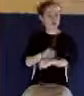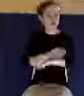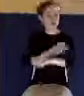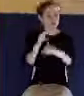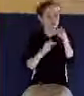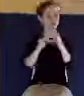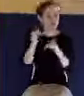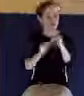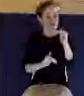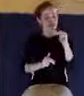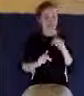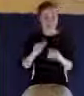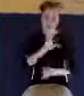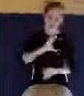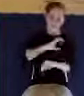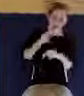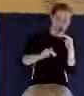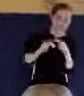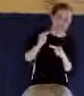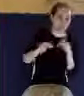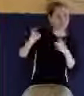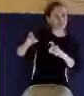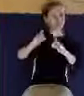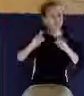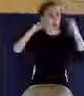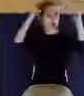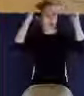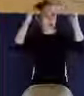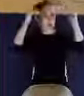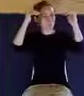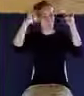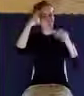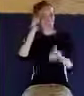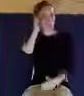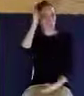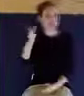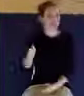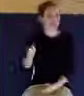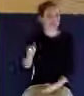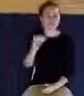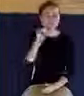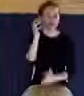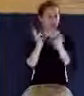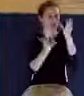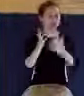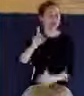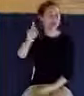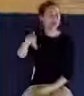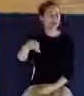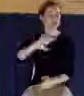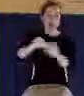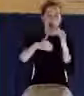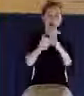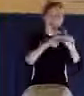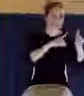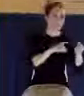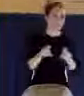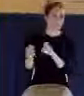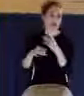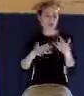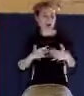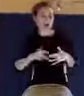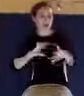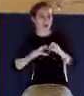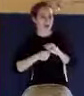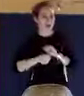And our hope does not put us to shame because the love of God is shed abroad in our hearts. All the trials and the heartaches and the sufferings we